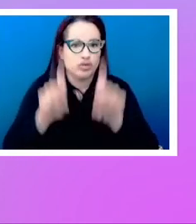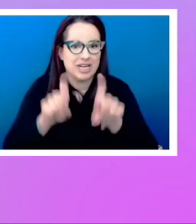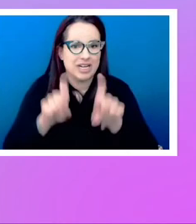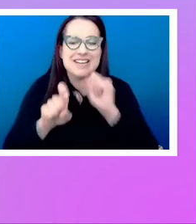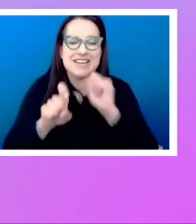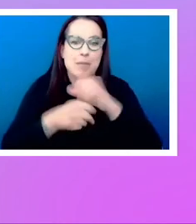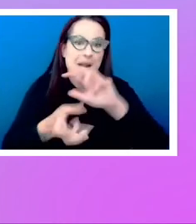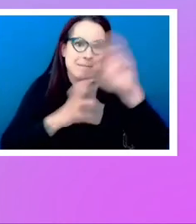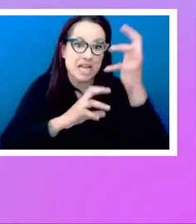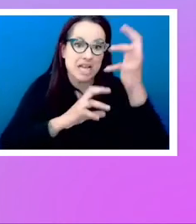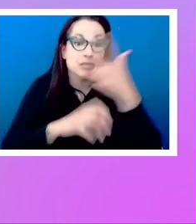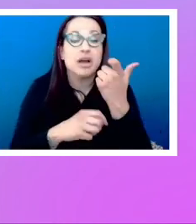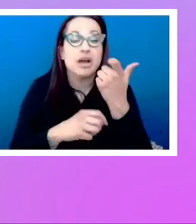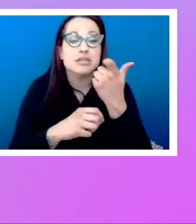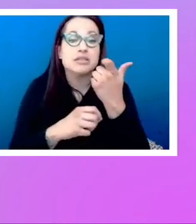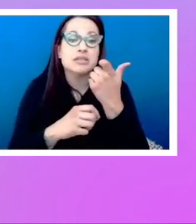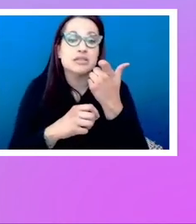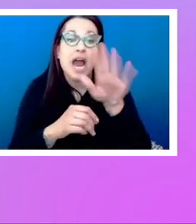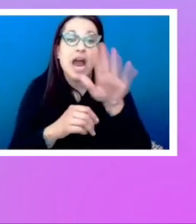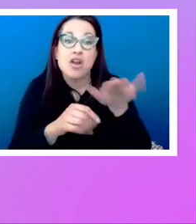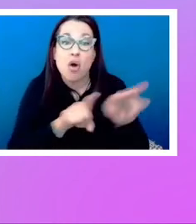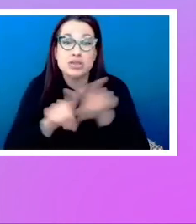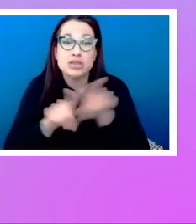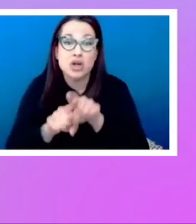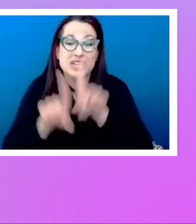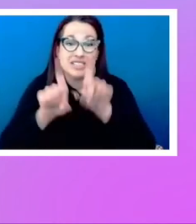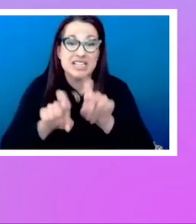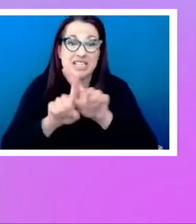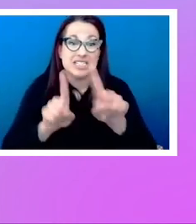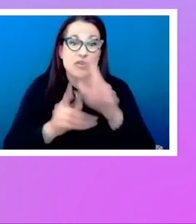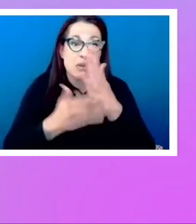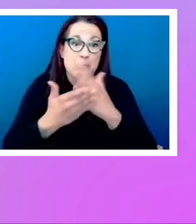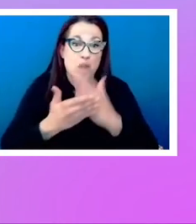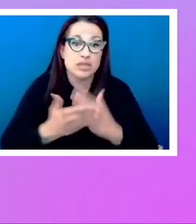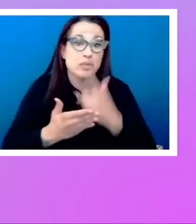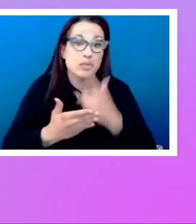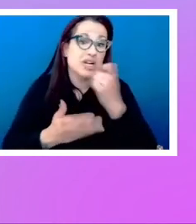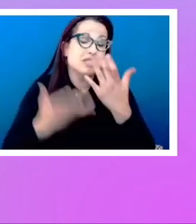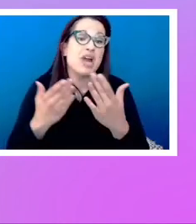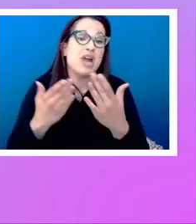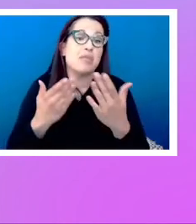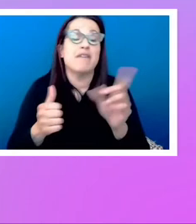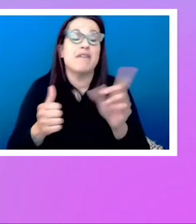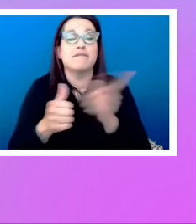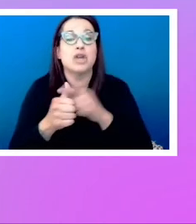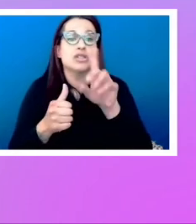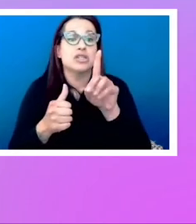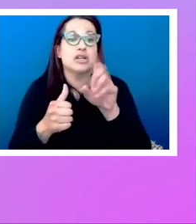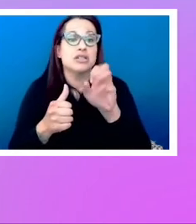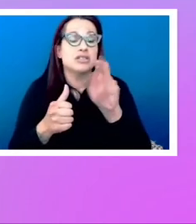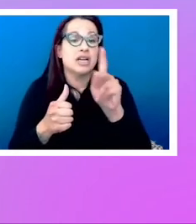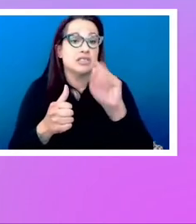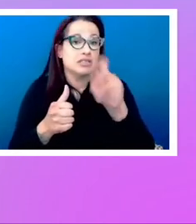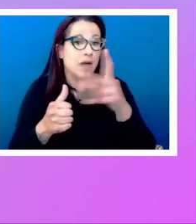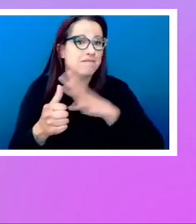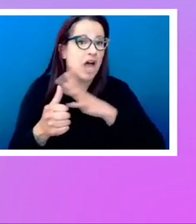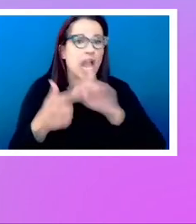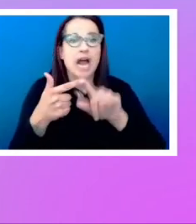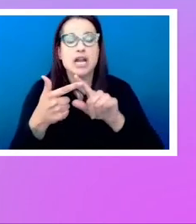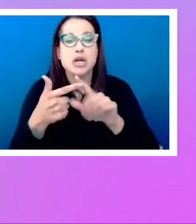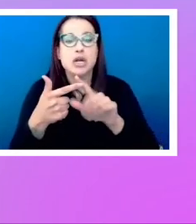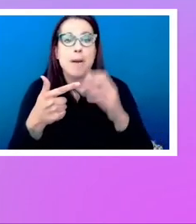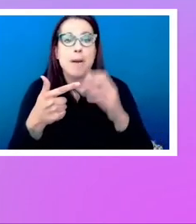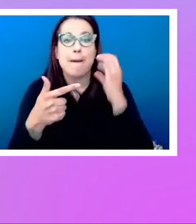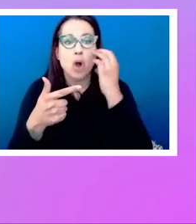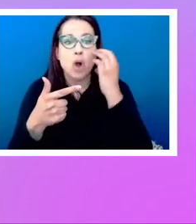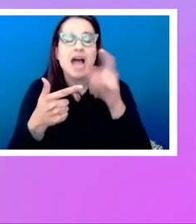Because, and test it at different breakpoints, because it might be fine at desktop and then it might be fine at mobile. might be some bit in between where